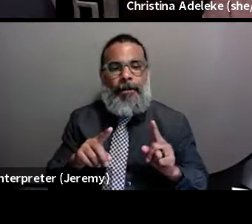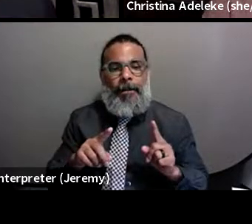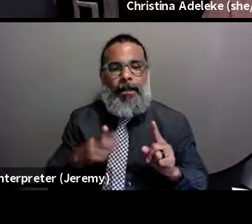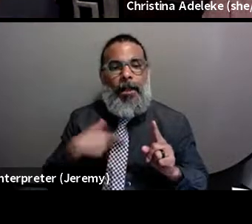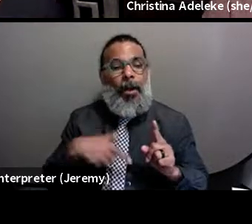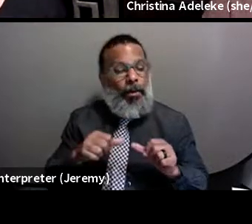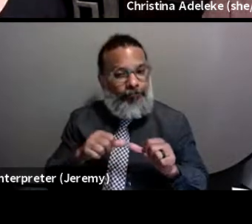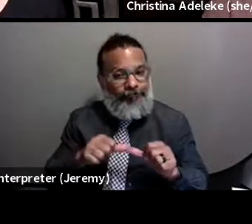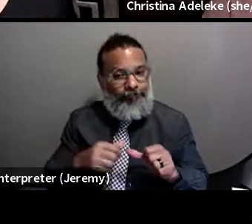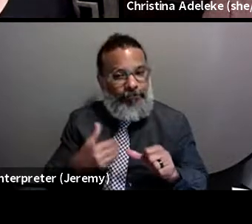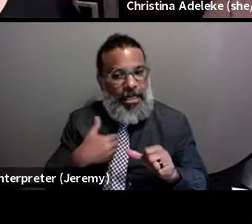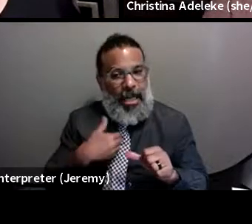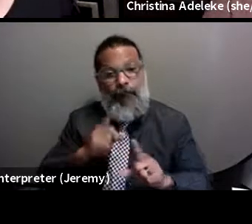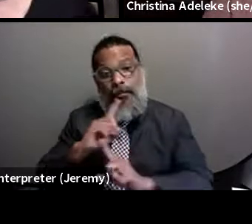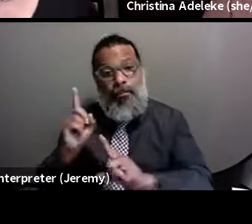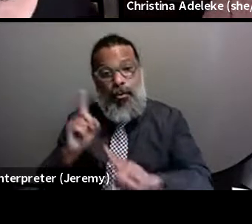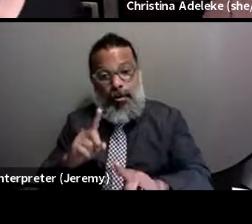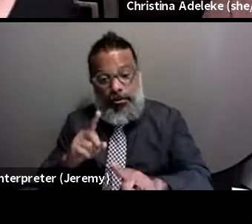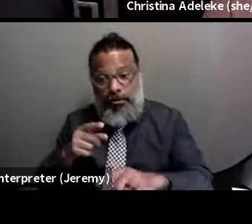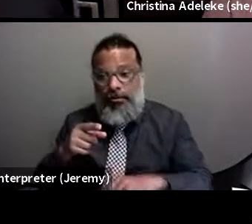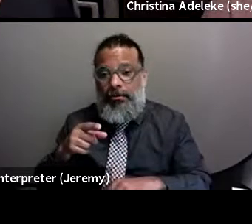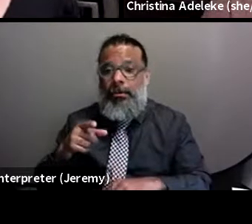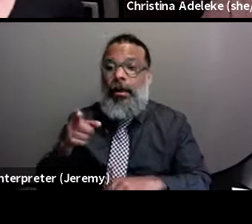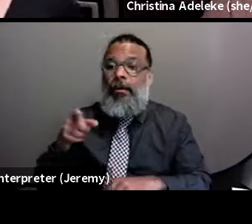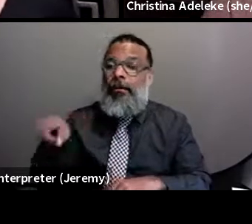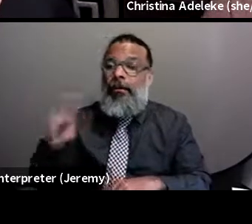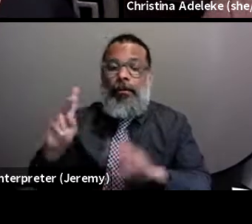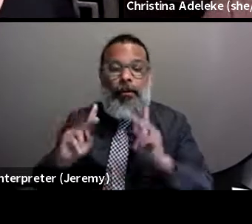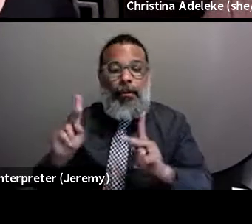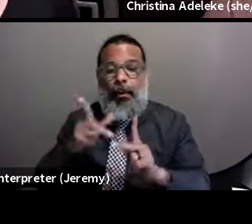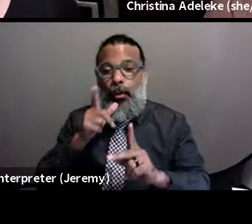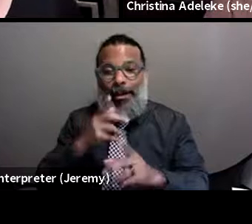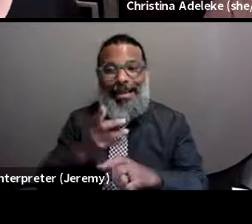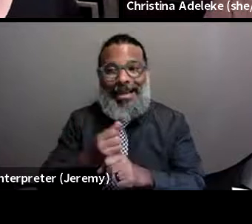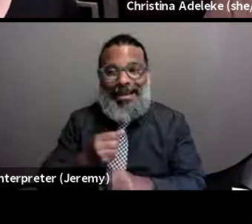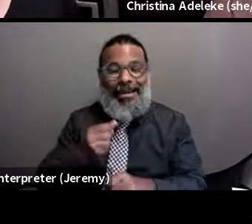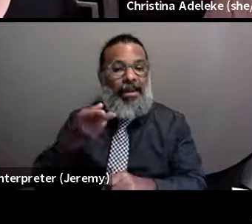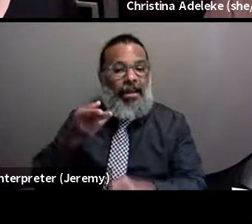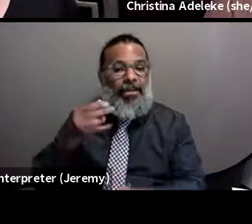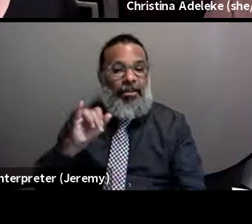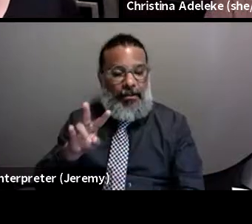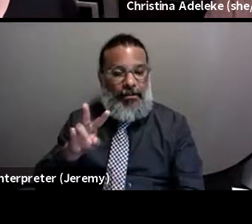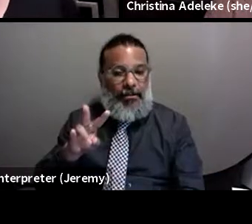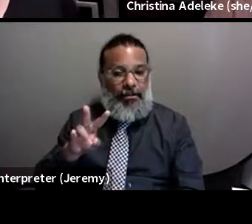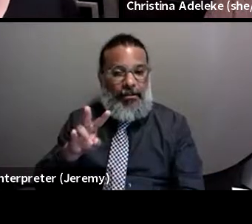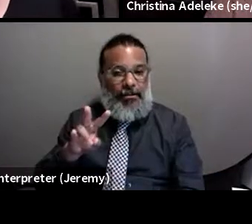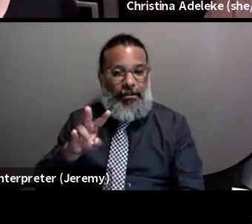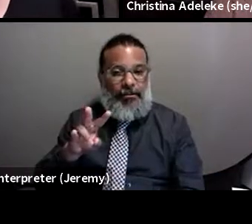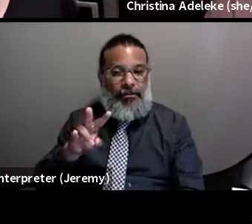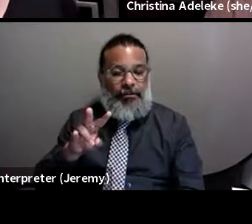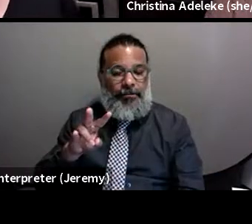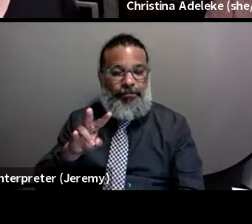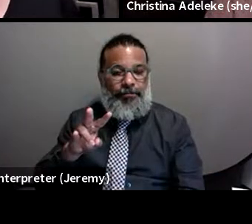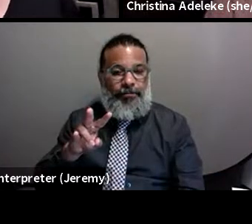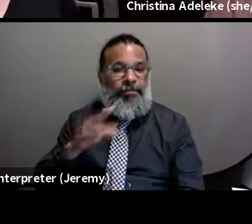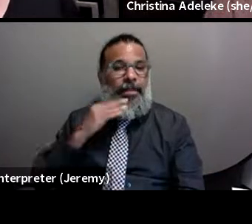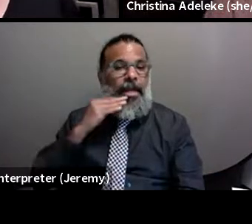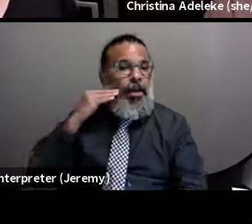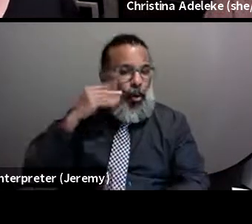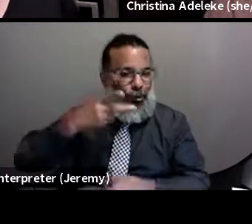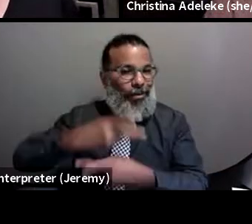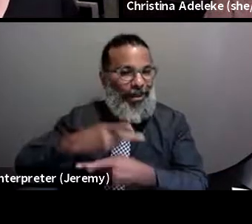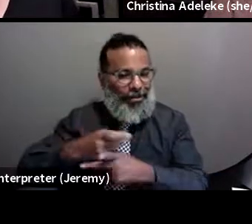continue to have reports of people getting infected with HIV in the home, you know, home care settings.